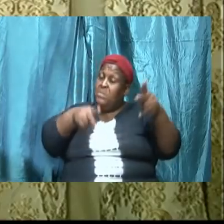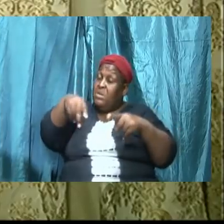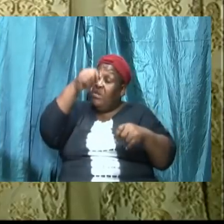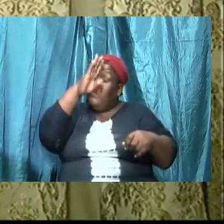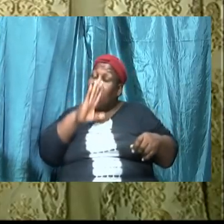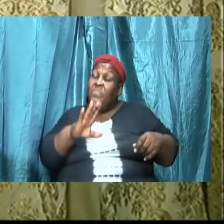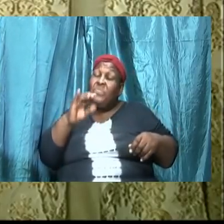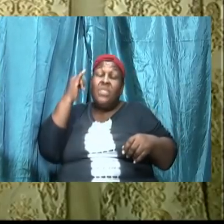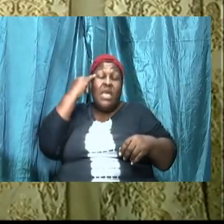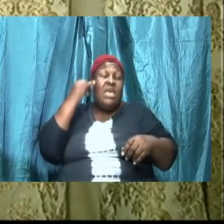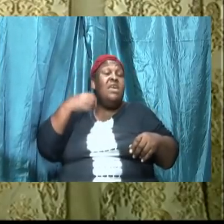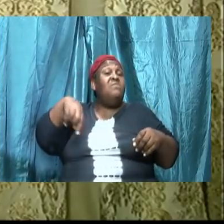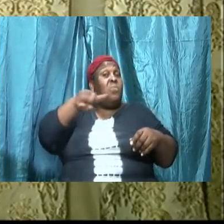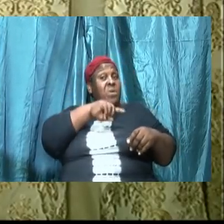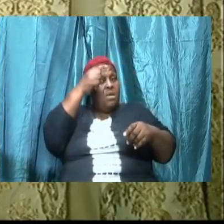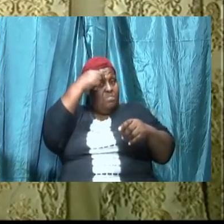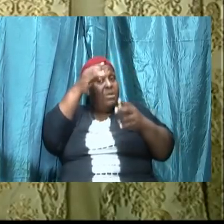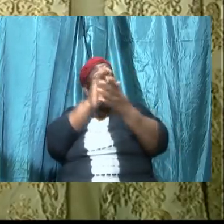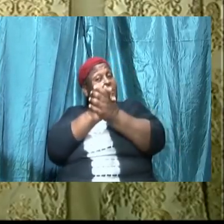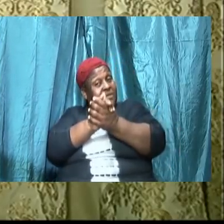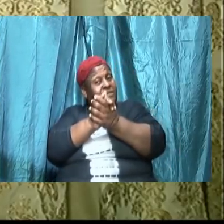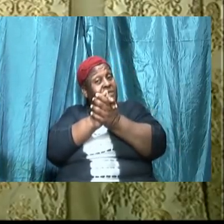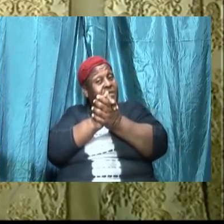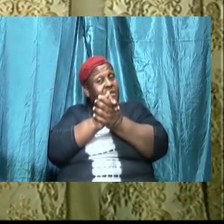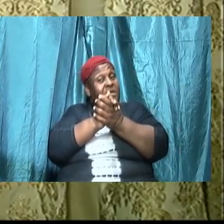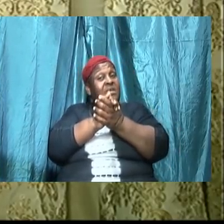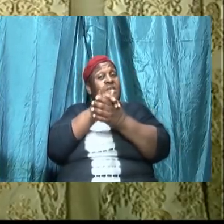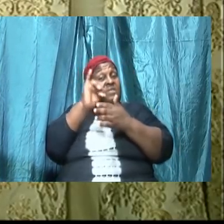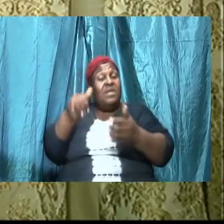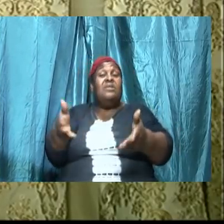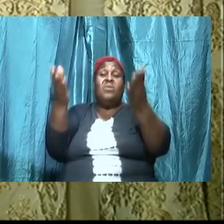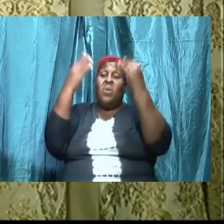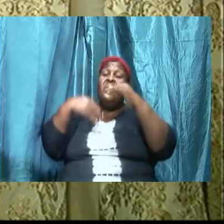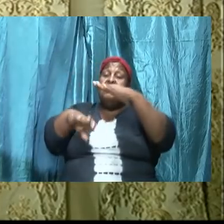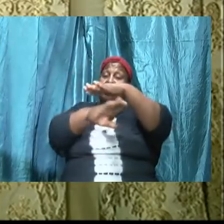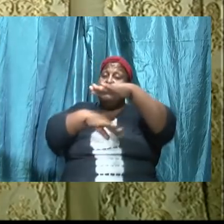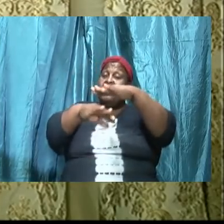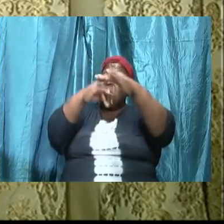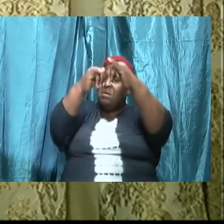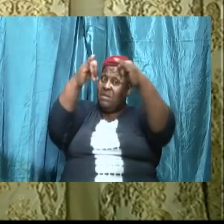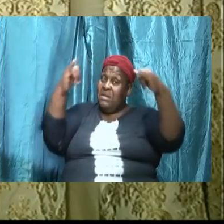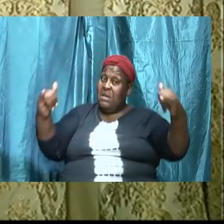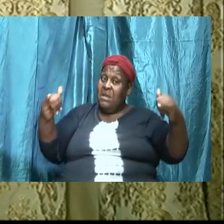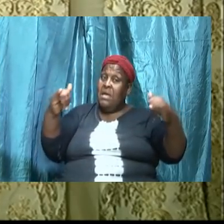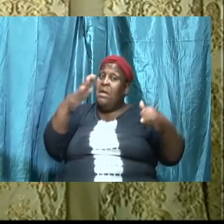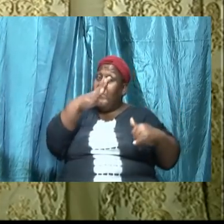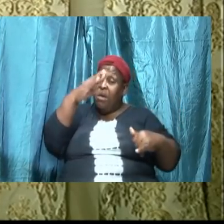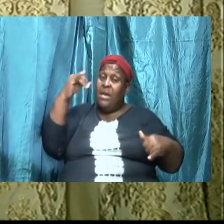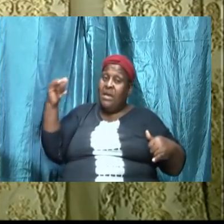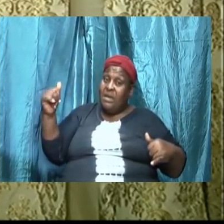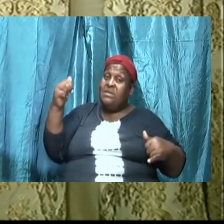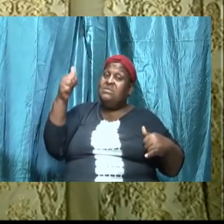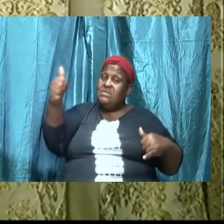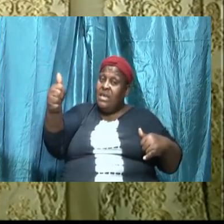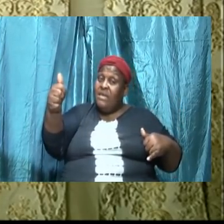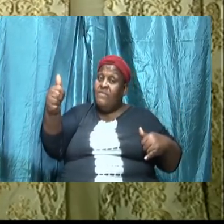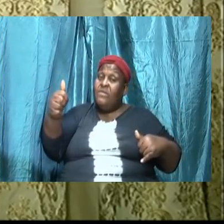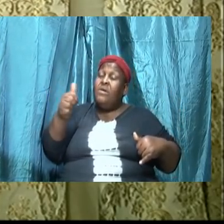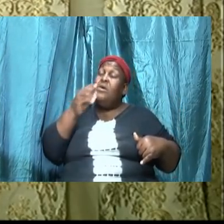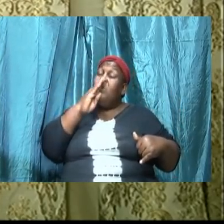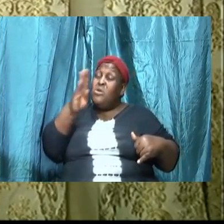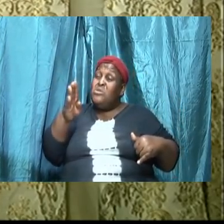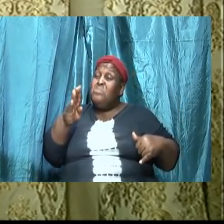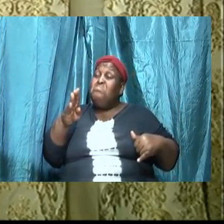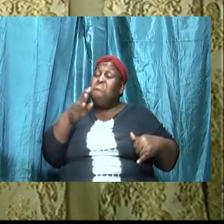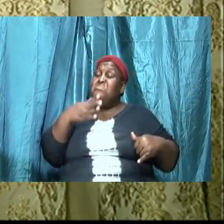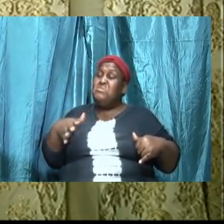if we ever believe that coming under the tent by itself is going to be the